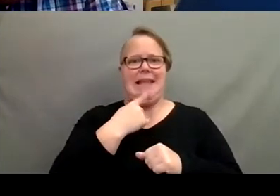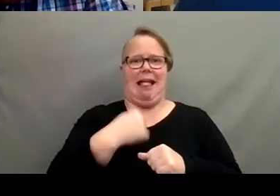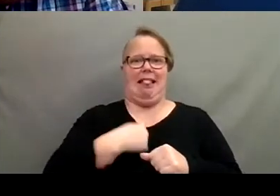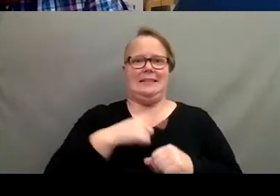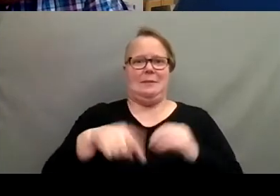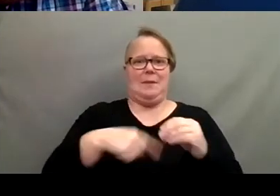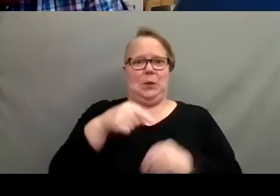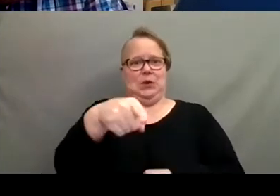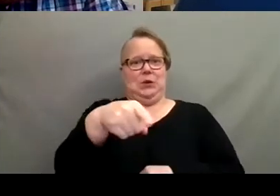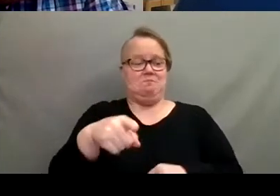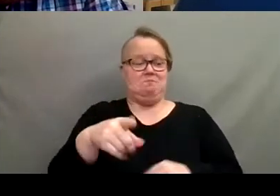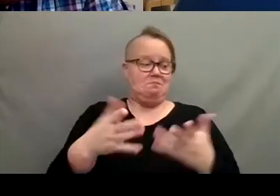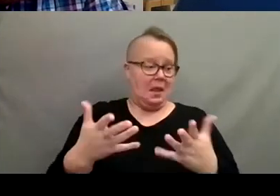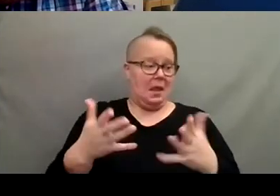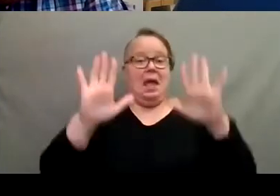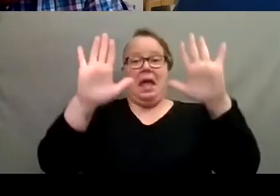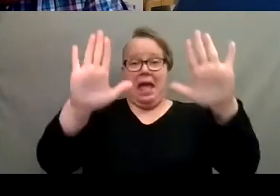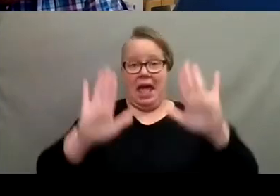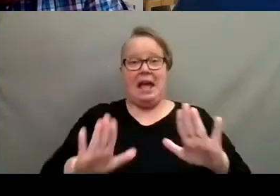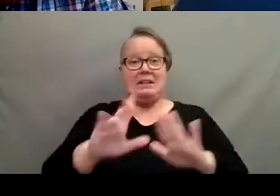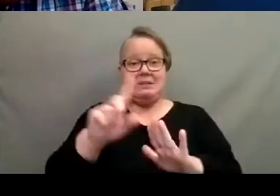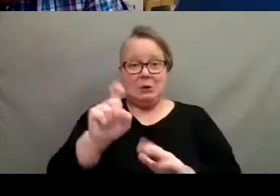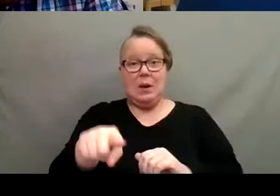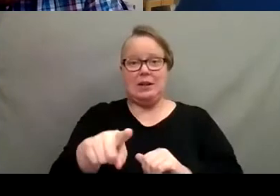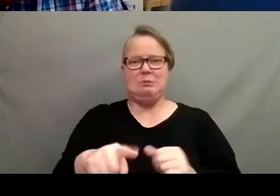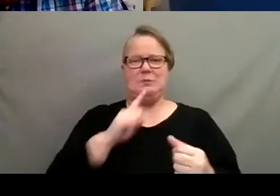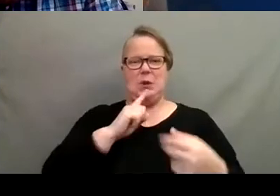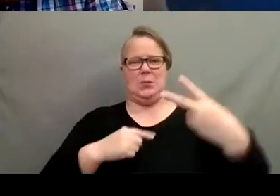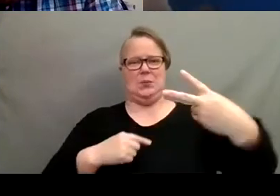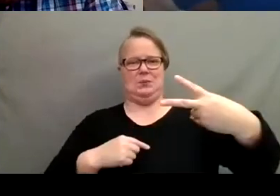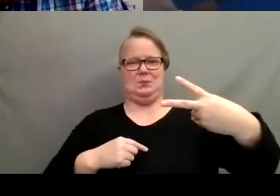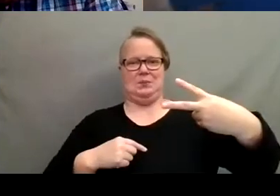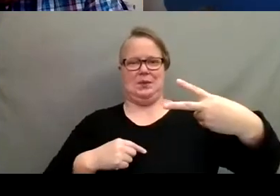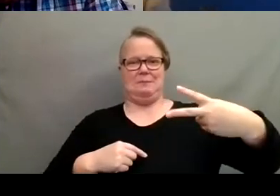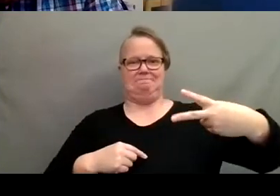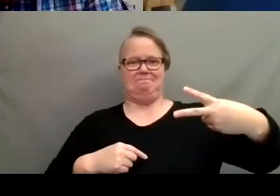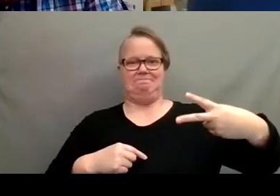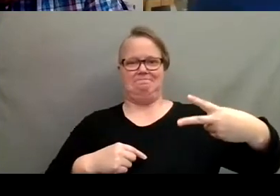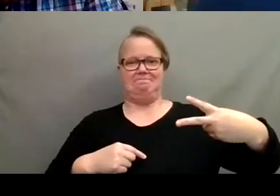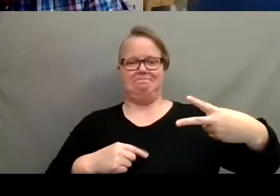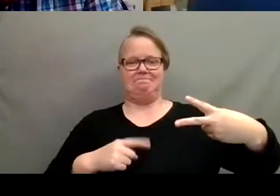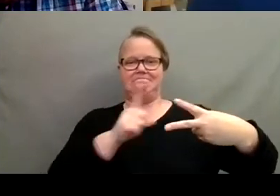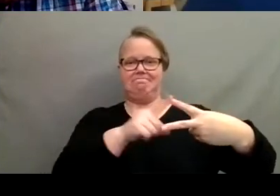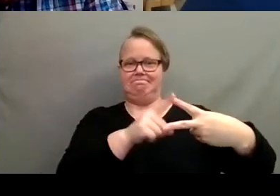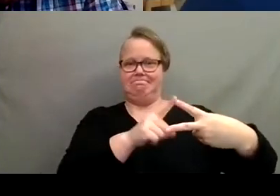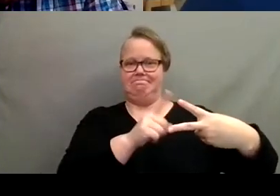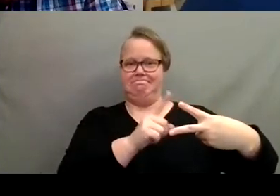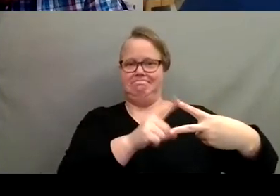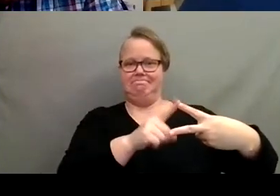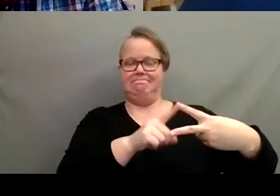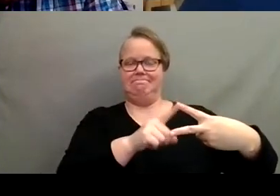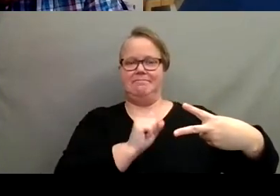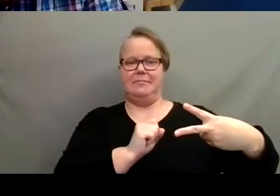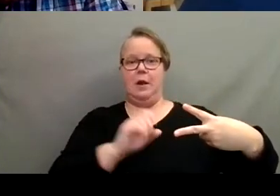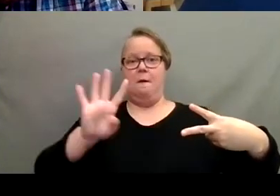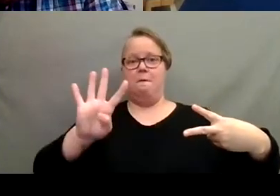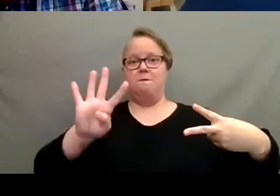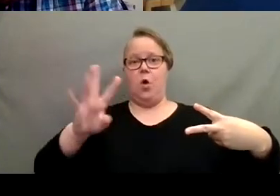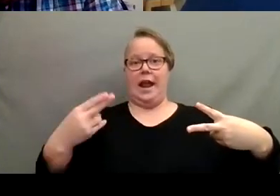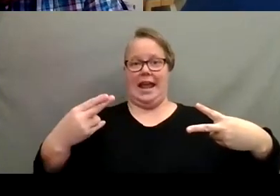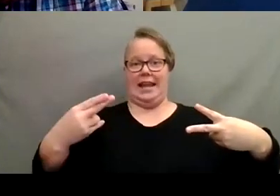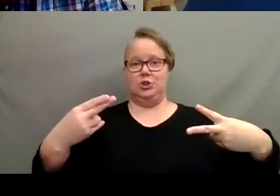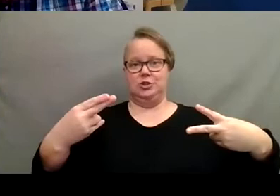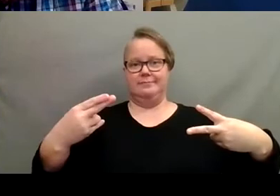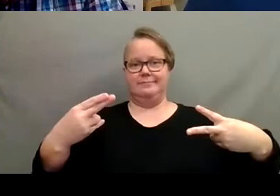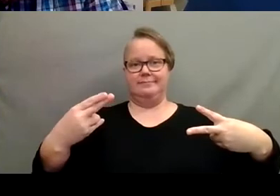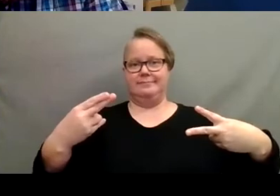Excellent question. I would say two things kind of brought me, uh, to where I'm at today. First of those being 4-H. Now this